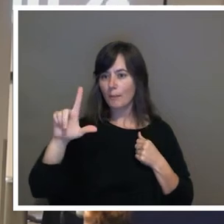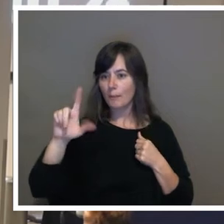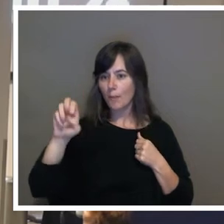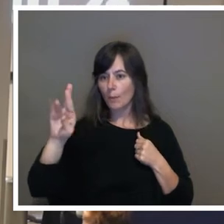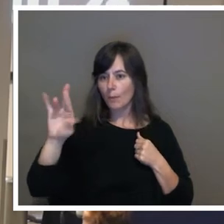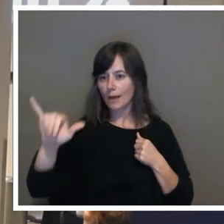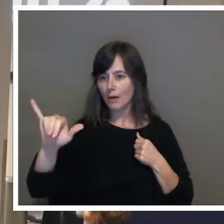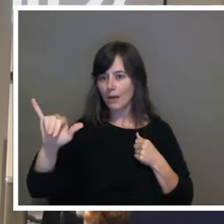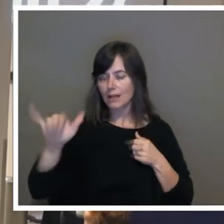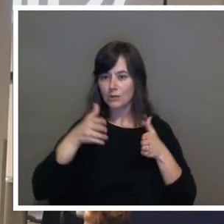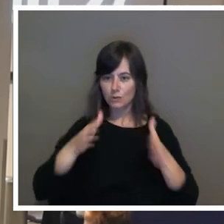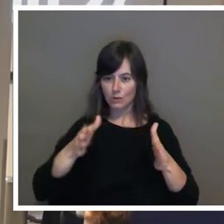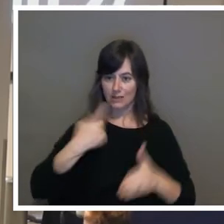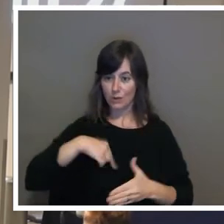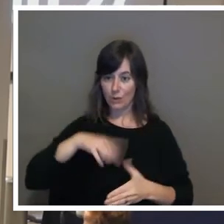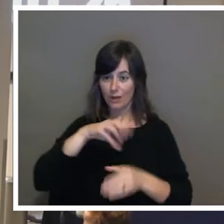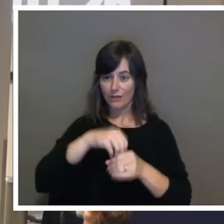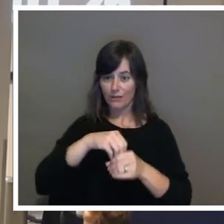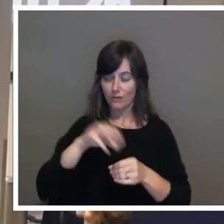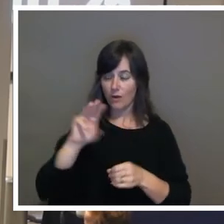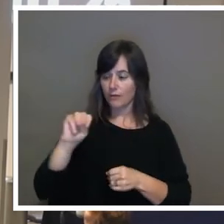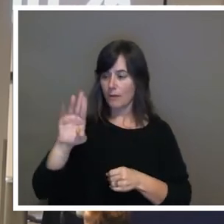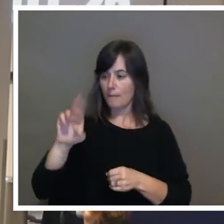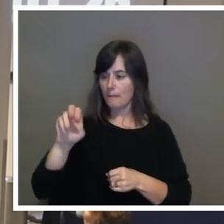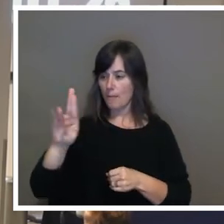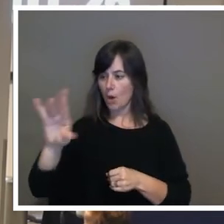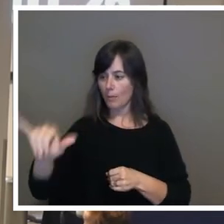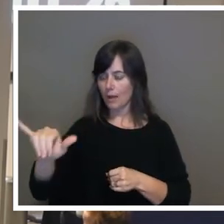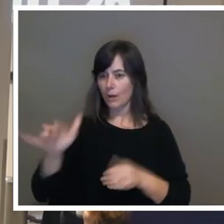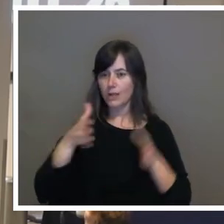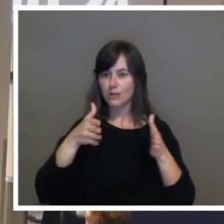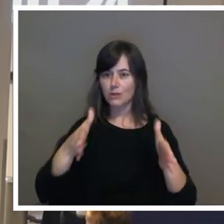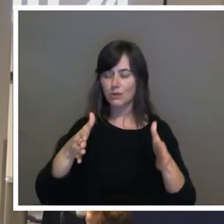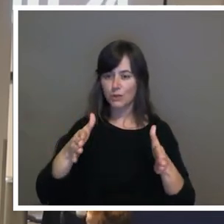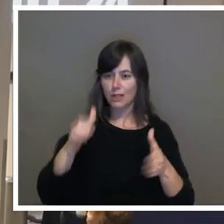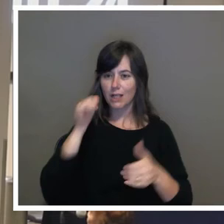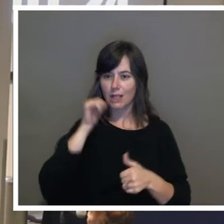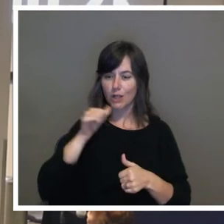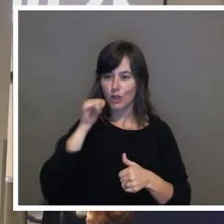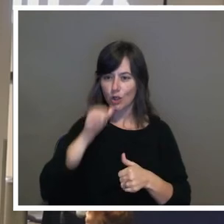of the Mulberry Street Girl Gang.